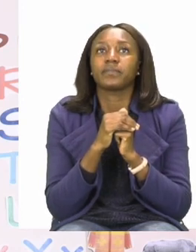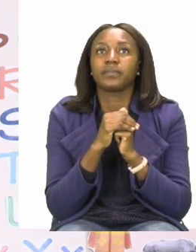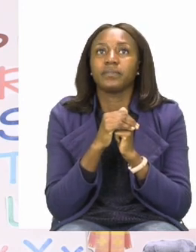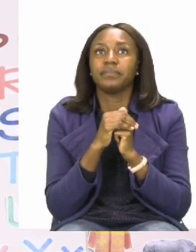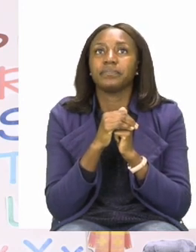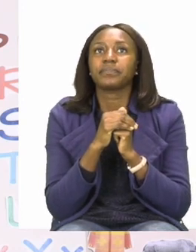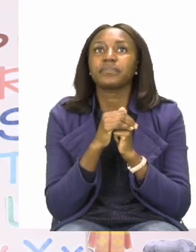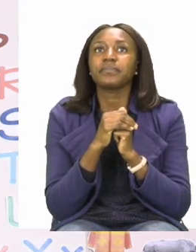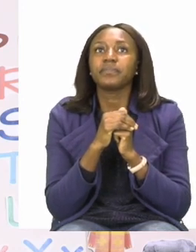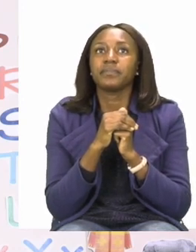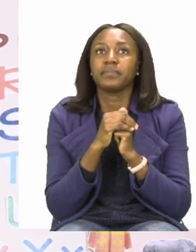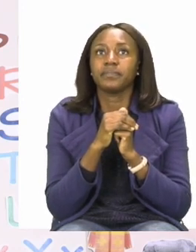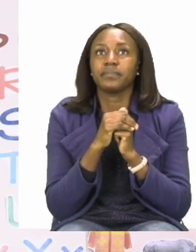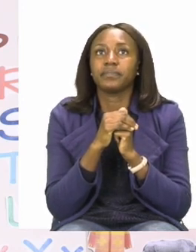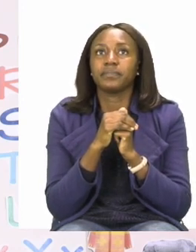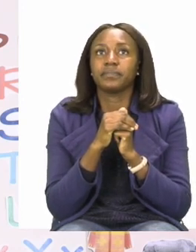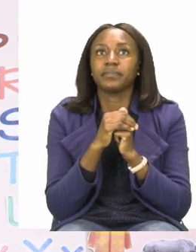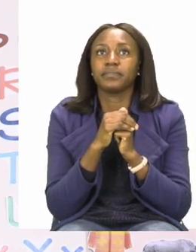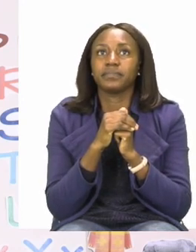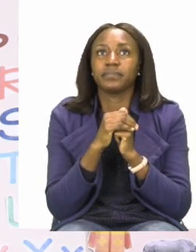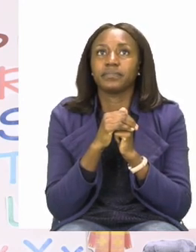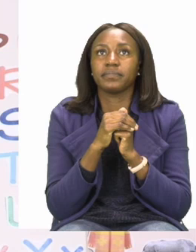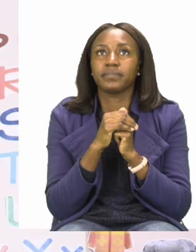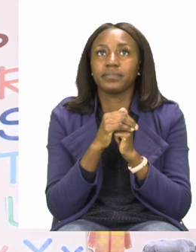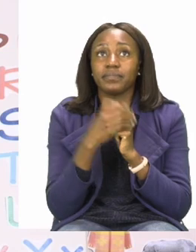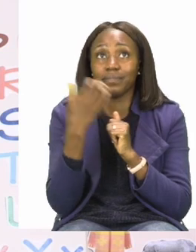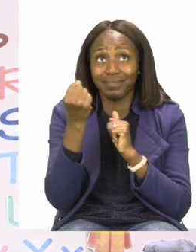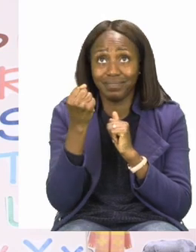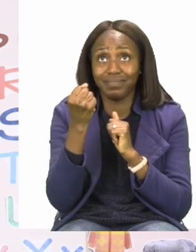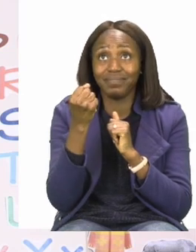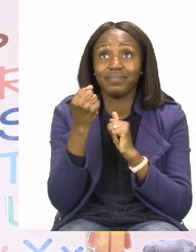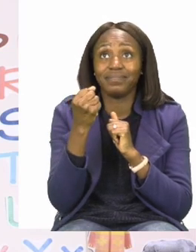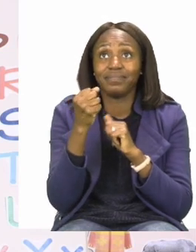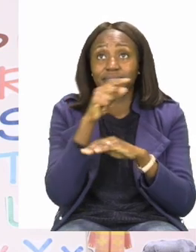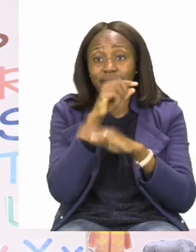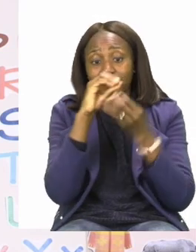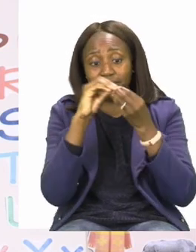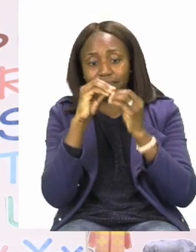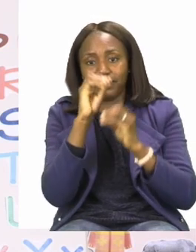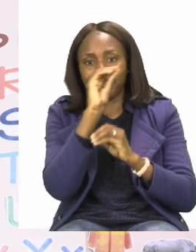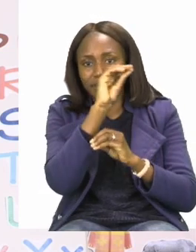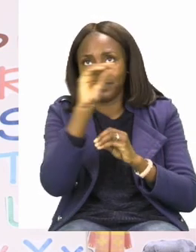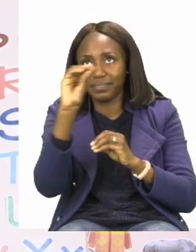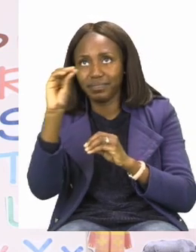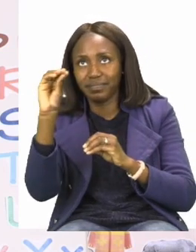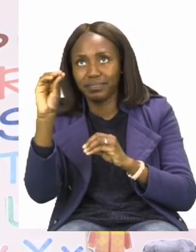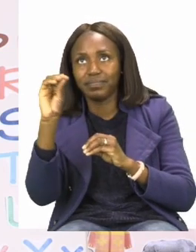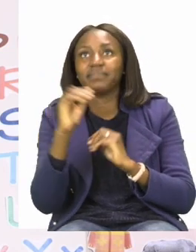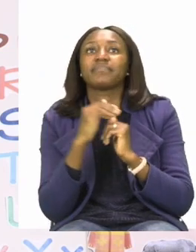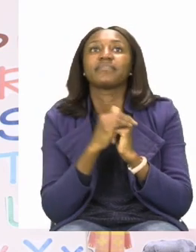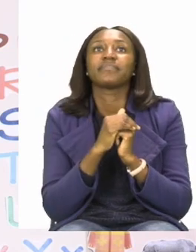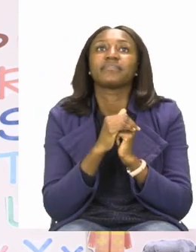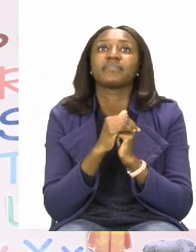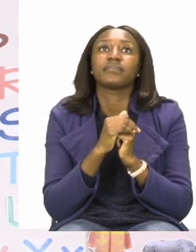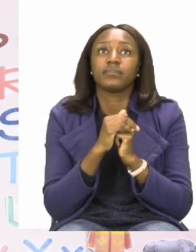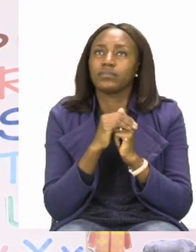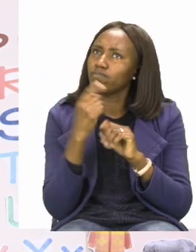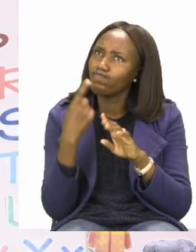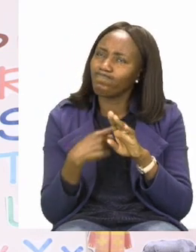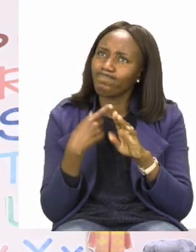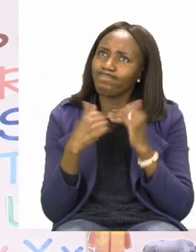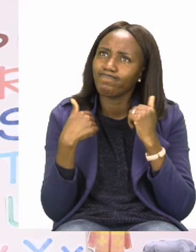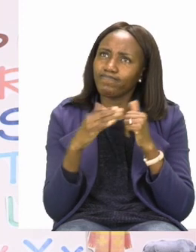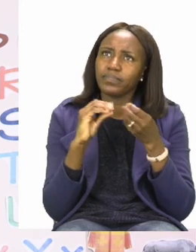the one I have around the whole classroom. Now, remember, we start on the smaller number.